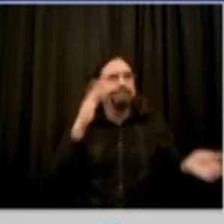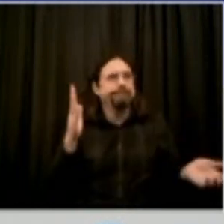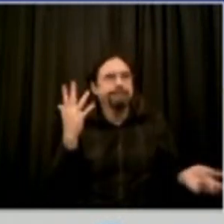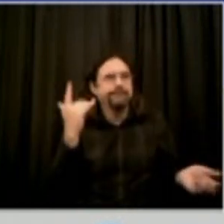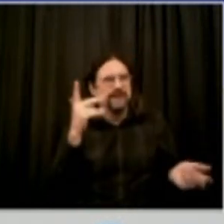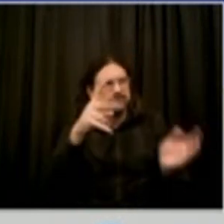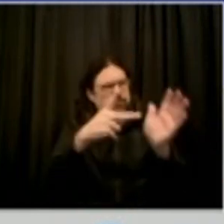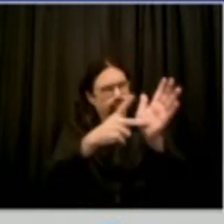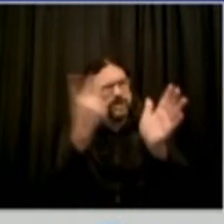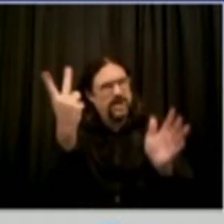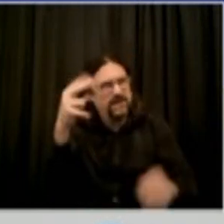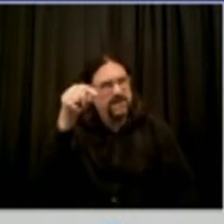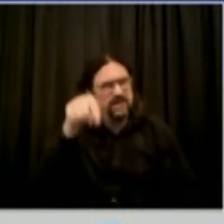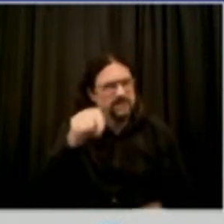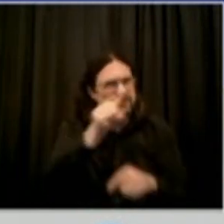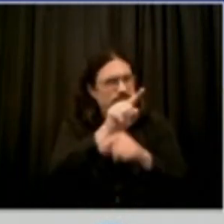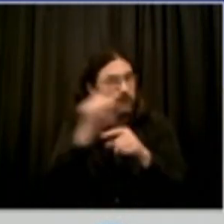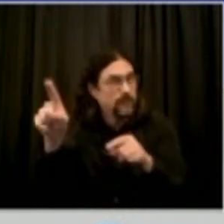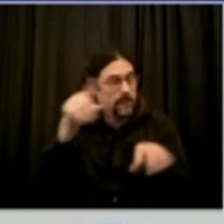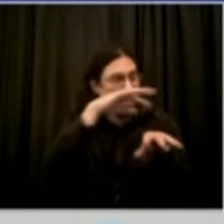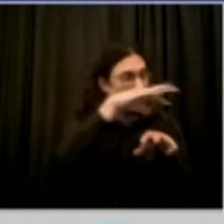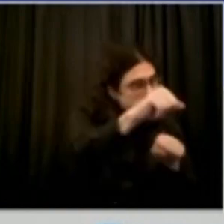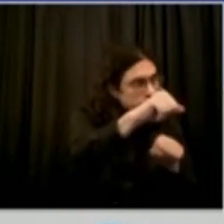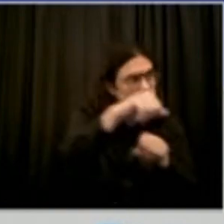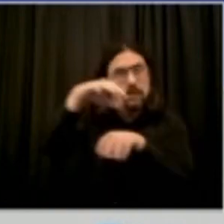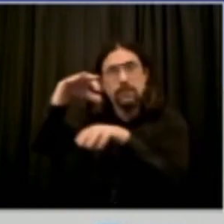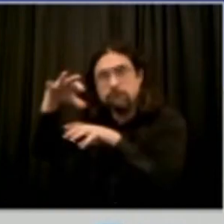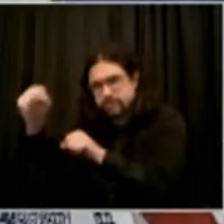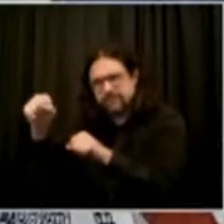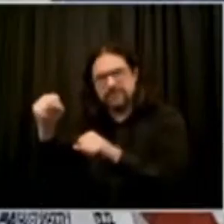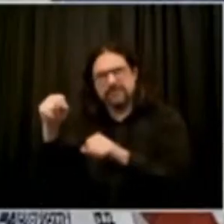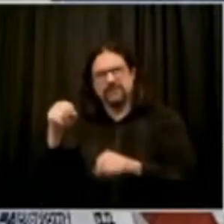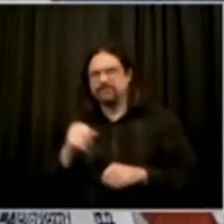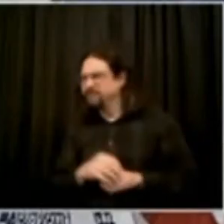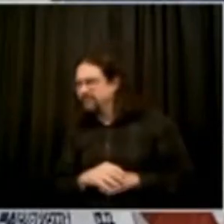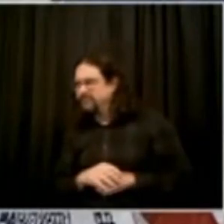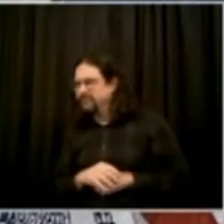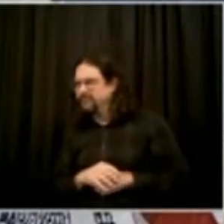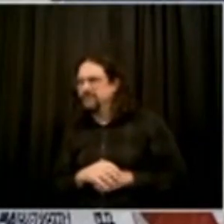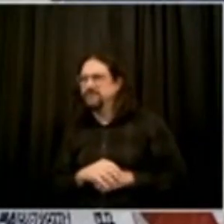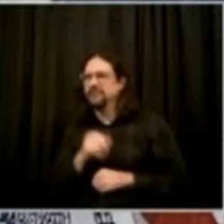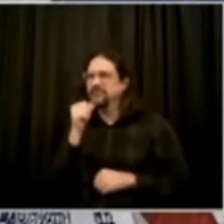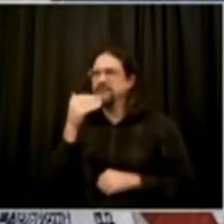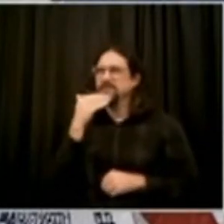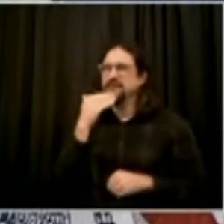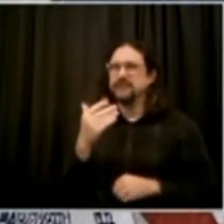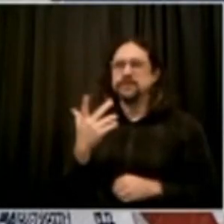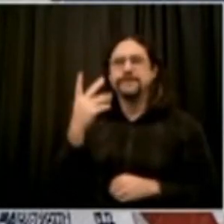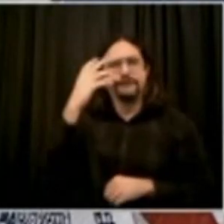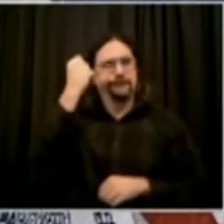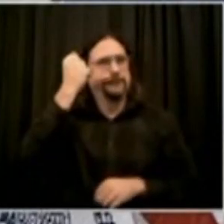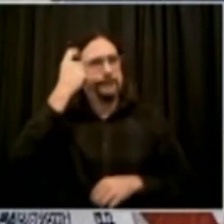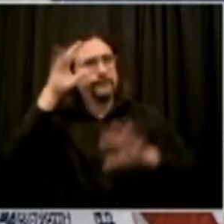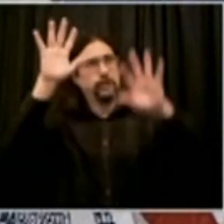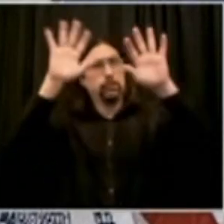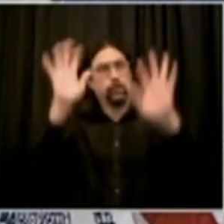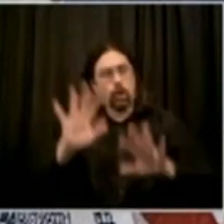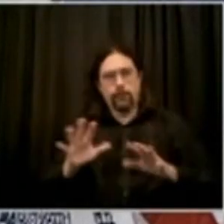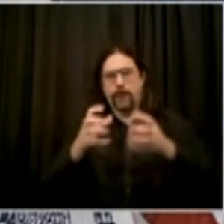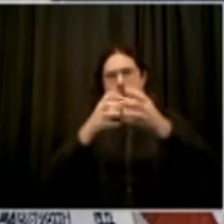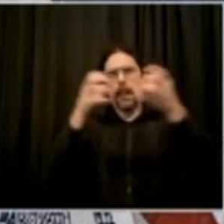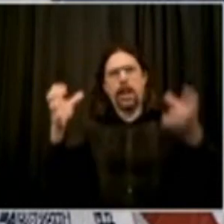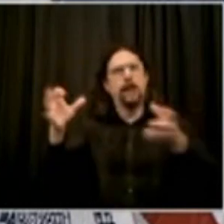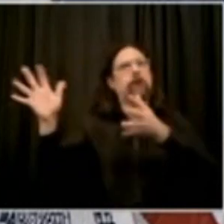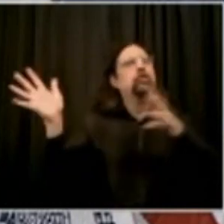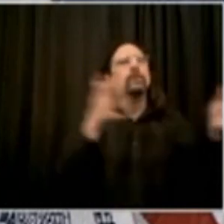to call on the state to authorize an emergency declaration. Given what's happened in New York City, given what happened in Long Island, this certainly should be a state of